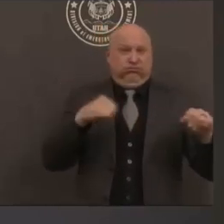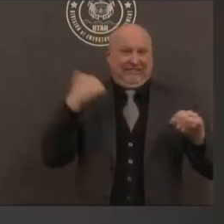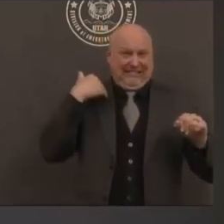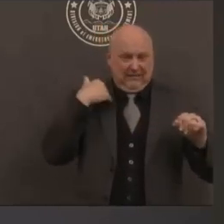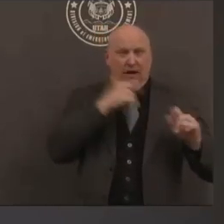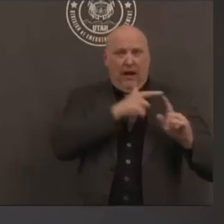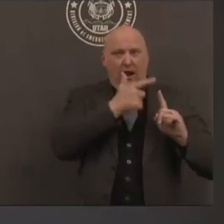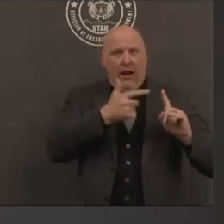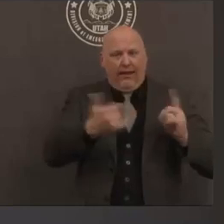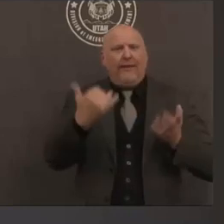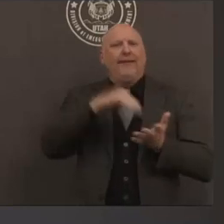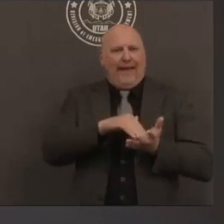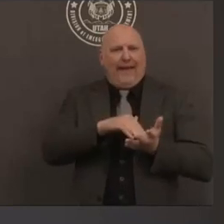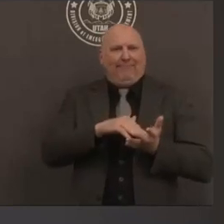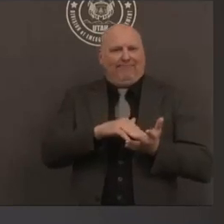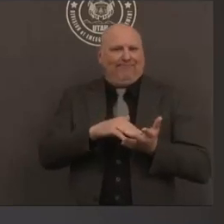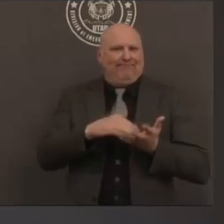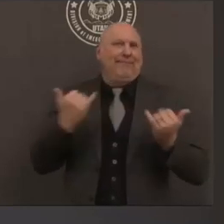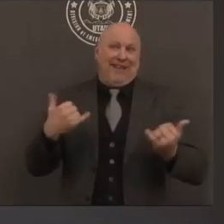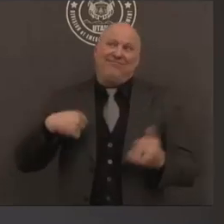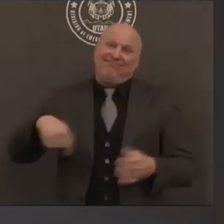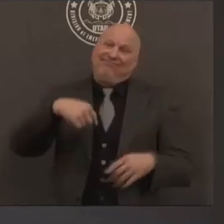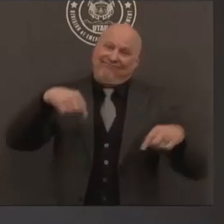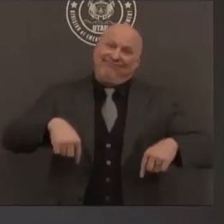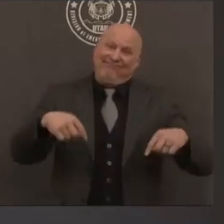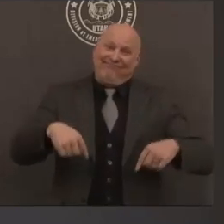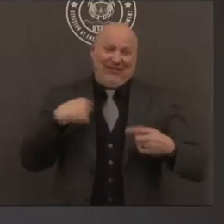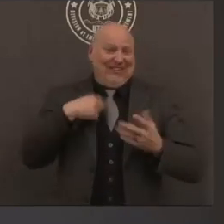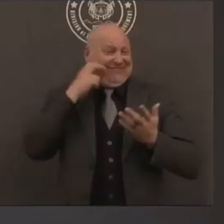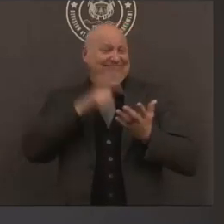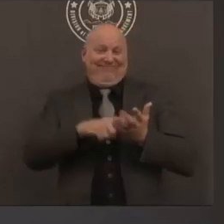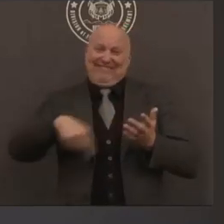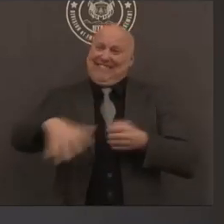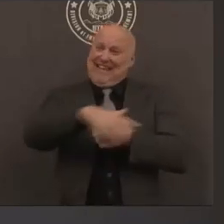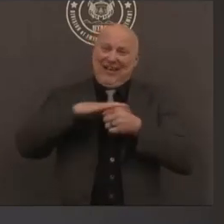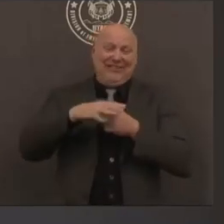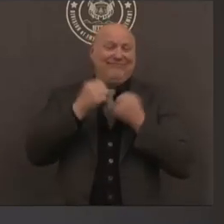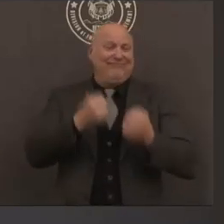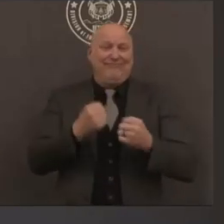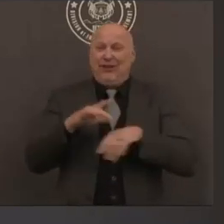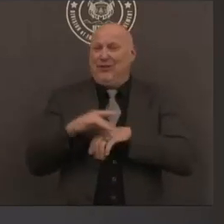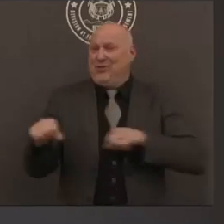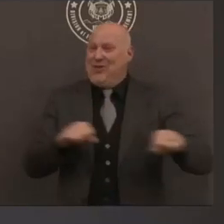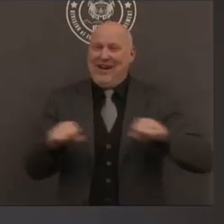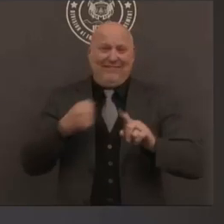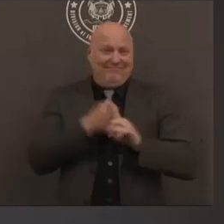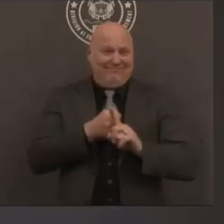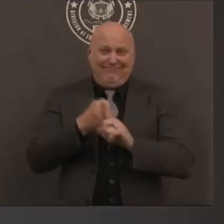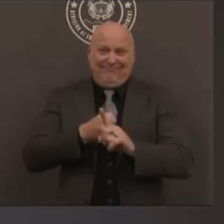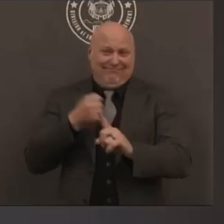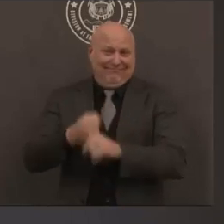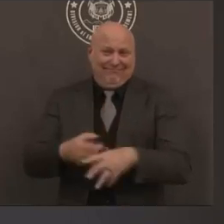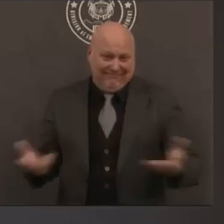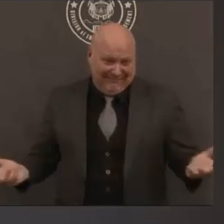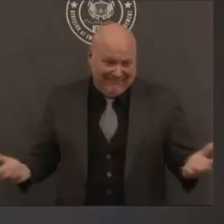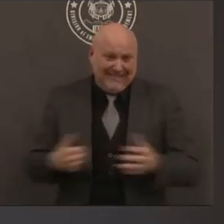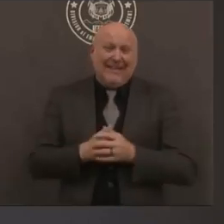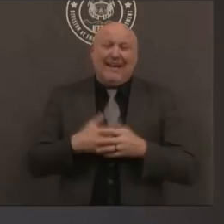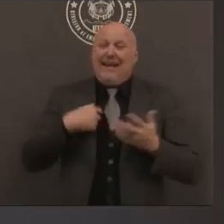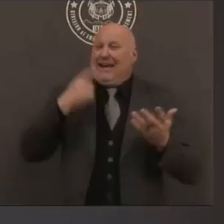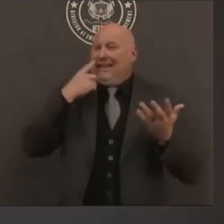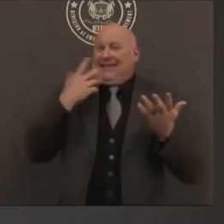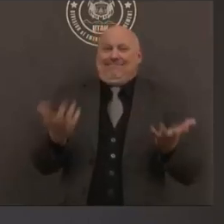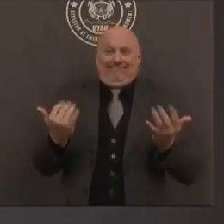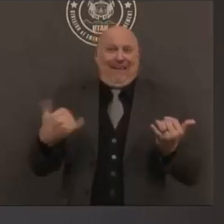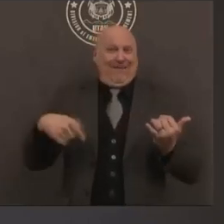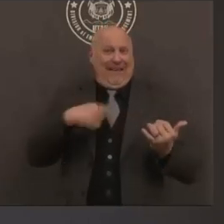that we live in a place where the earth shakes and we all have an opportunity to do something about it so because today is the